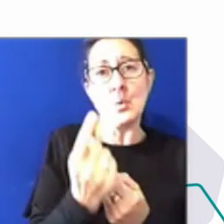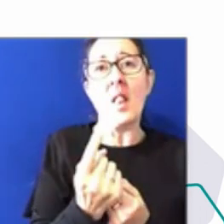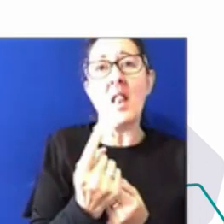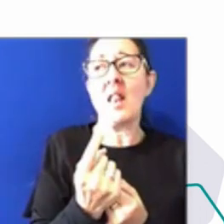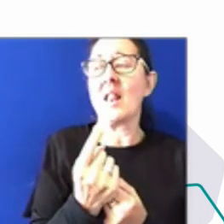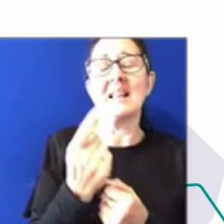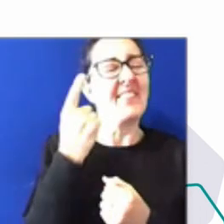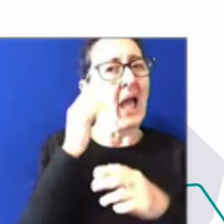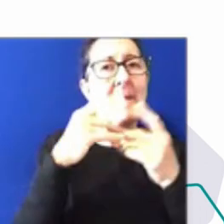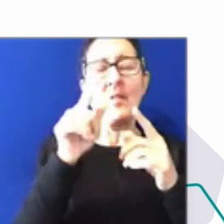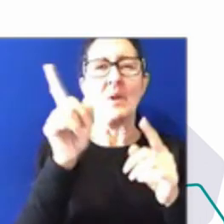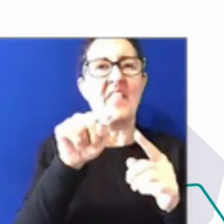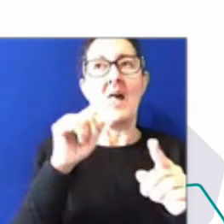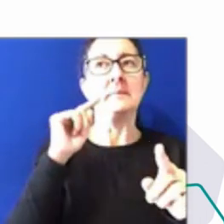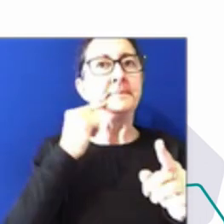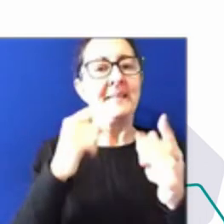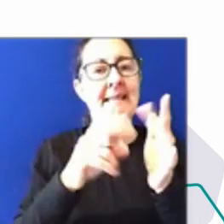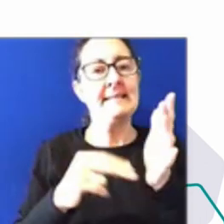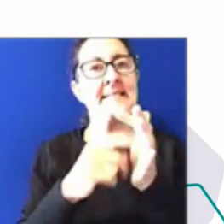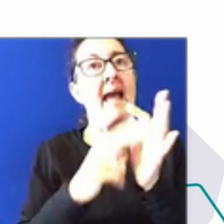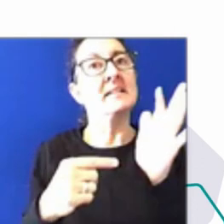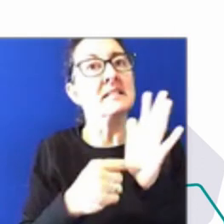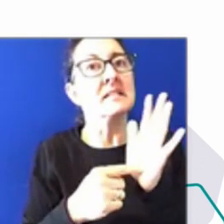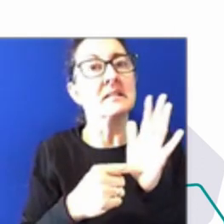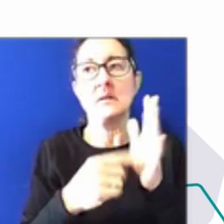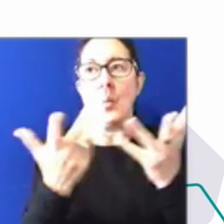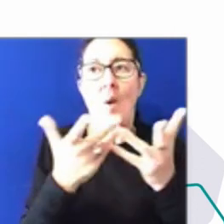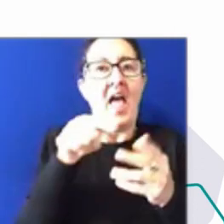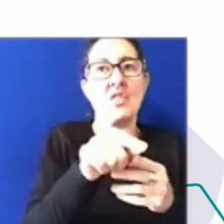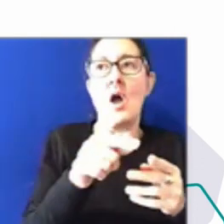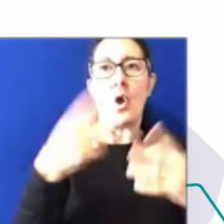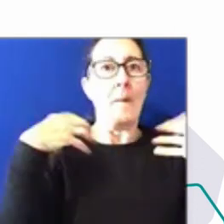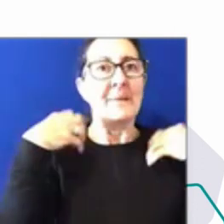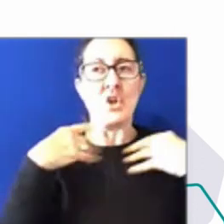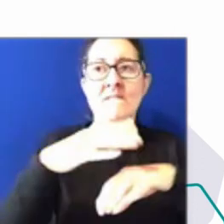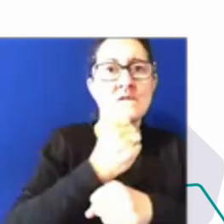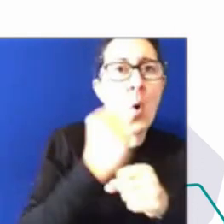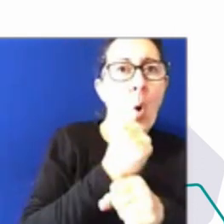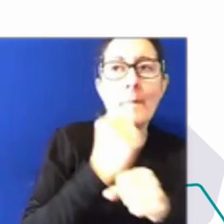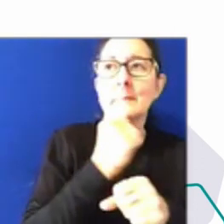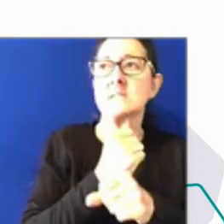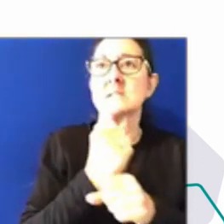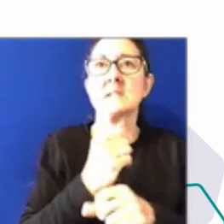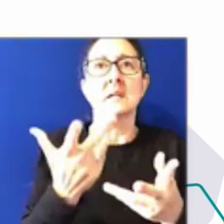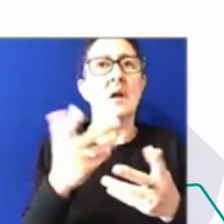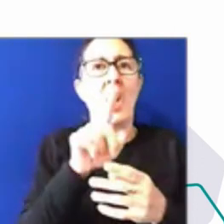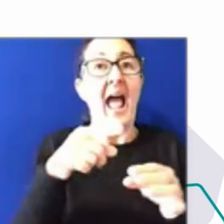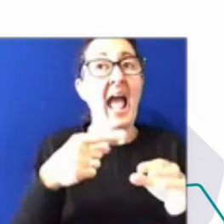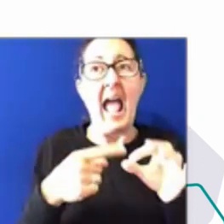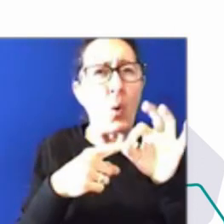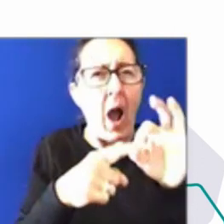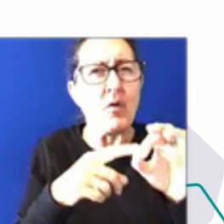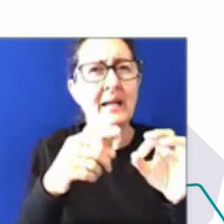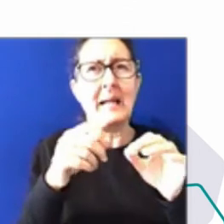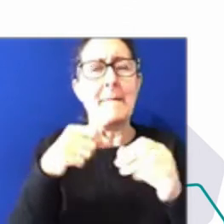these commissions have been formed, whether they're policy based, whether they are really kind of, you know, much more inquiry based and having